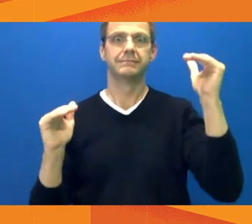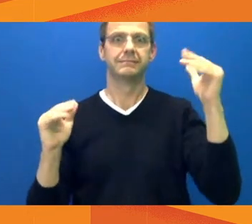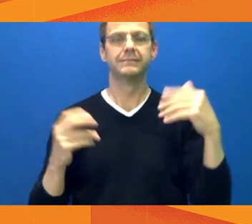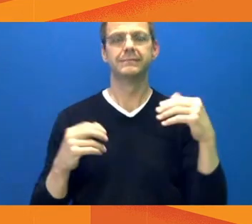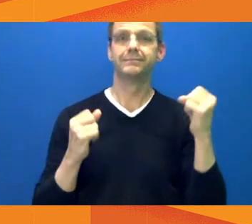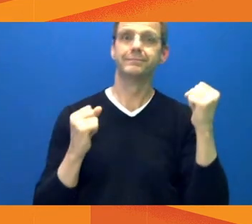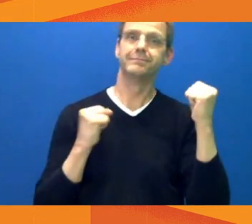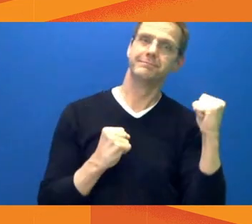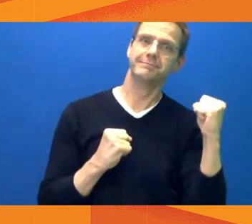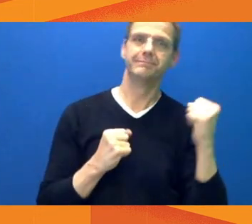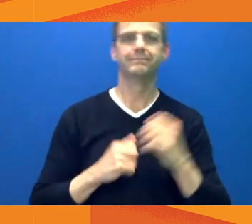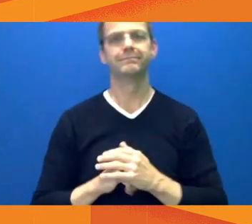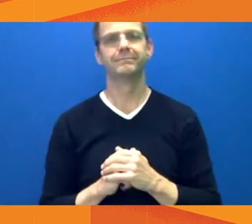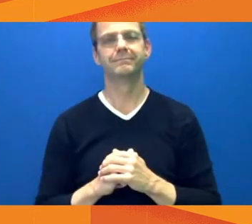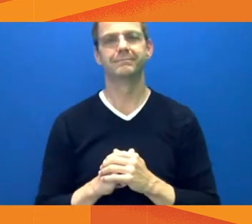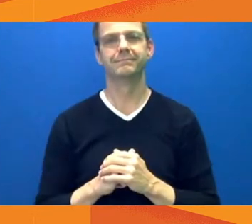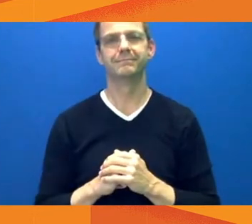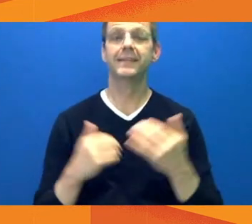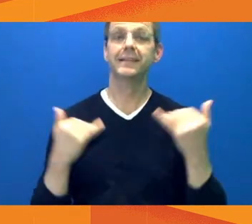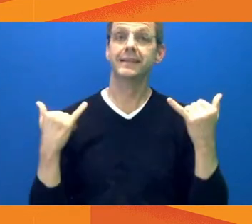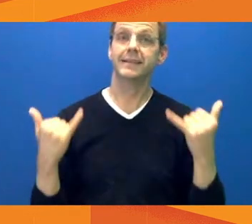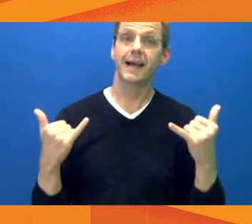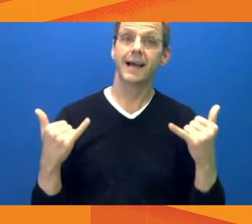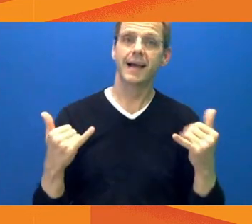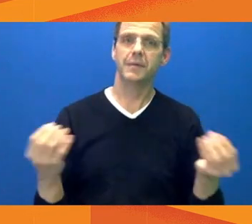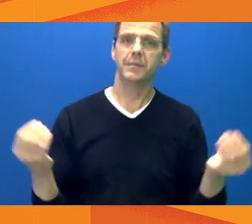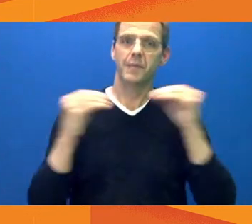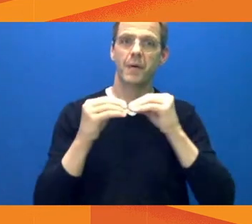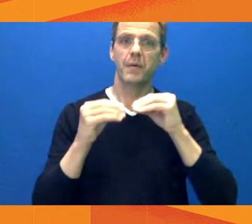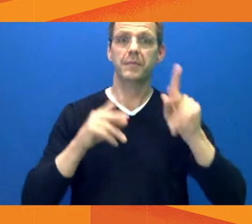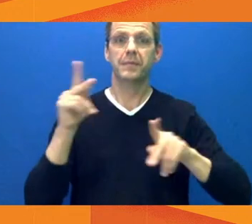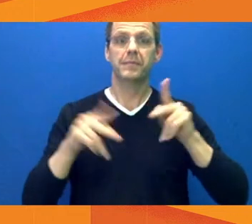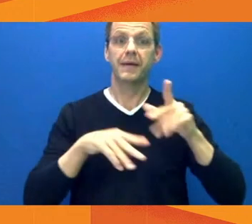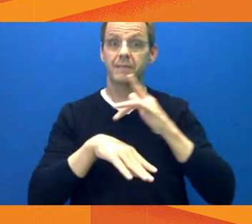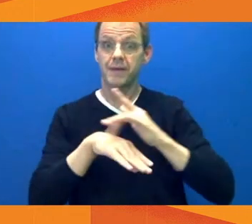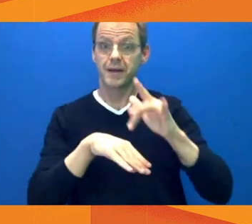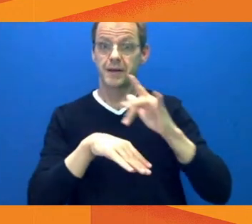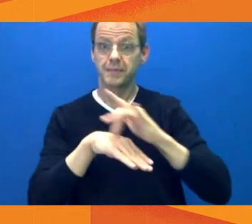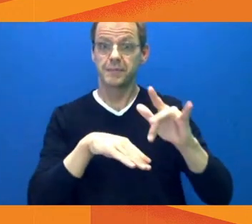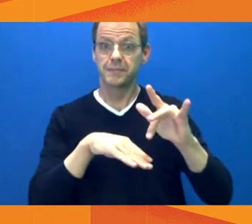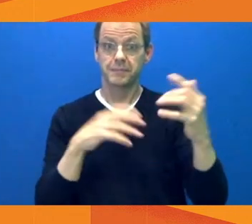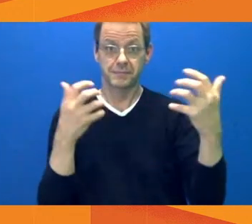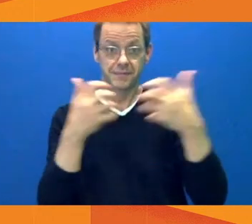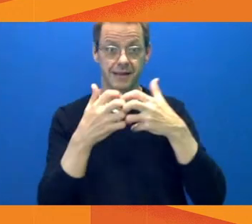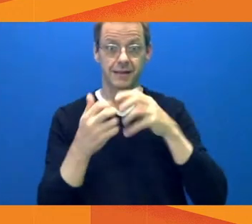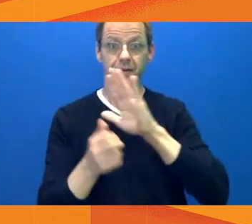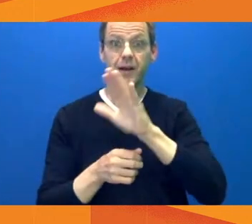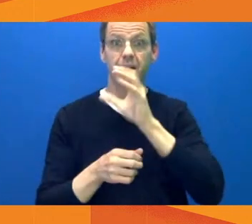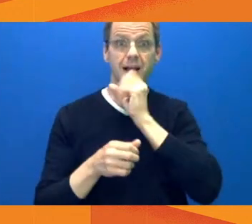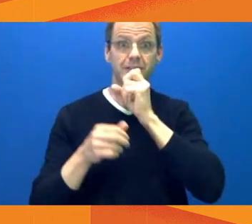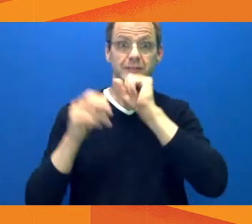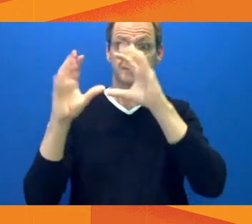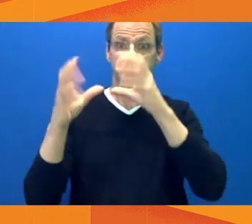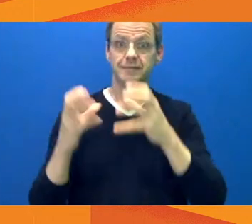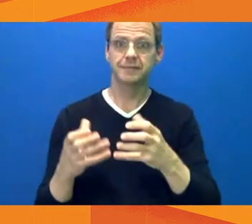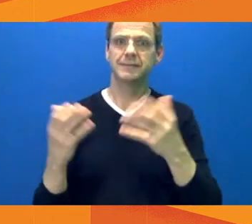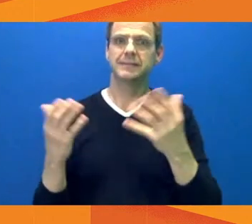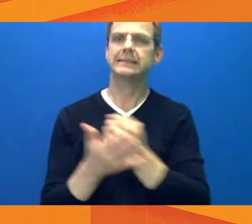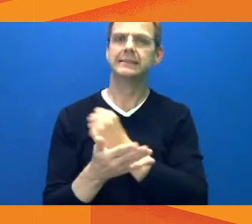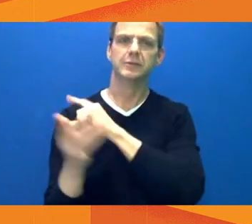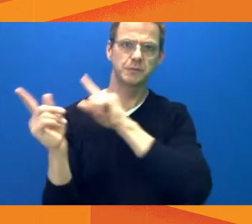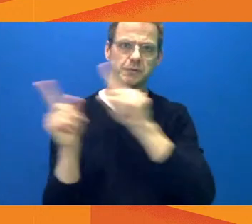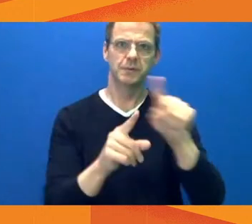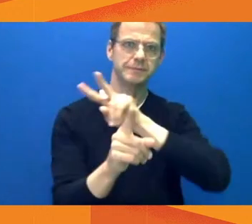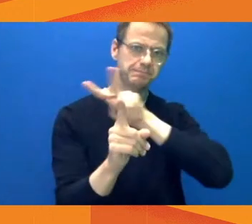said. So I do want to stress though, that the advice from medical experts, including Dr. Hinshaw, the advice